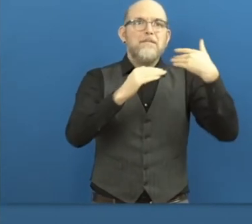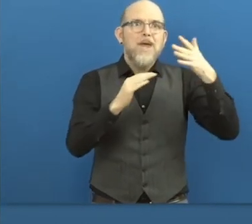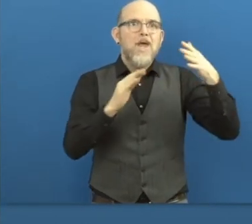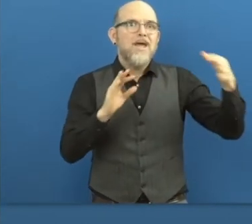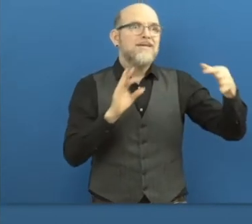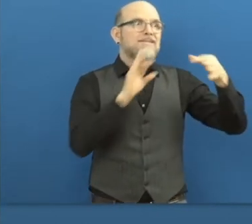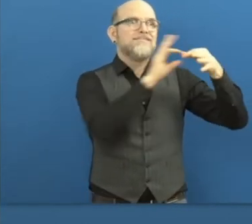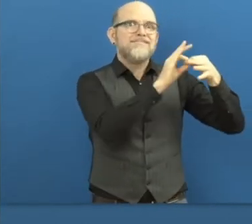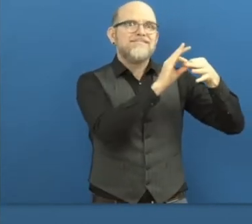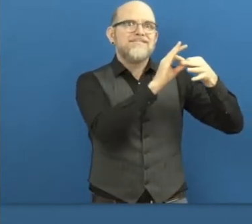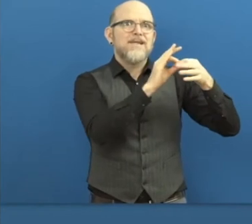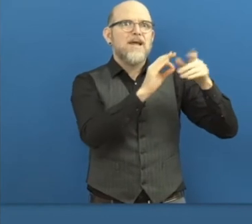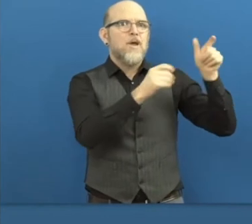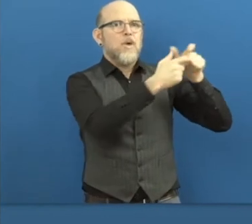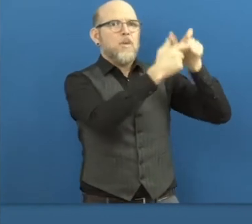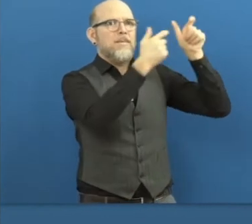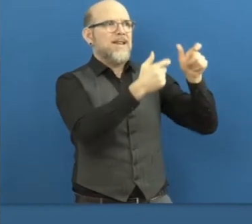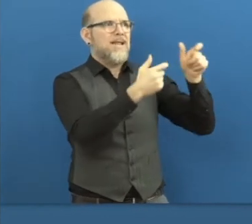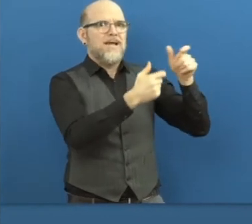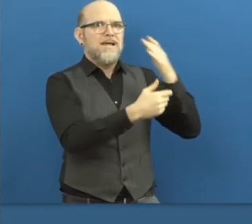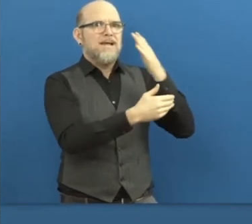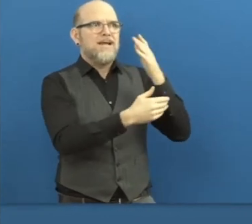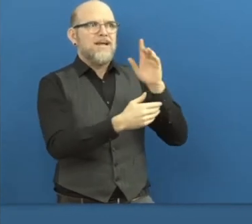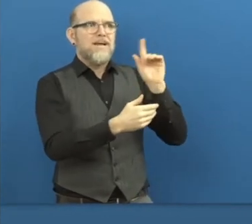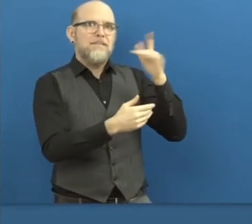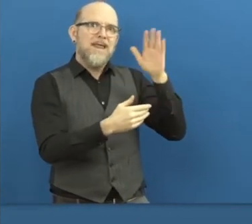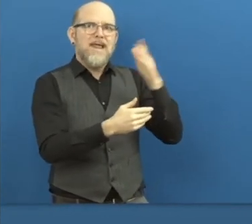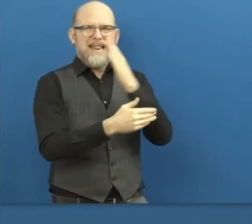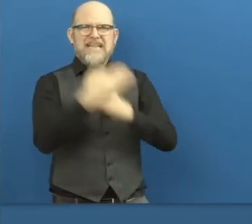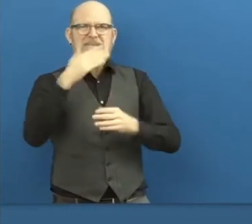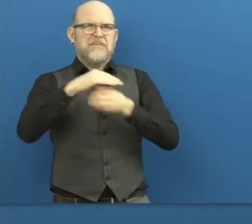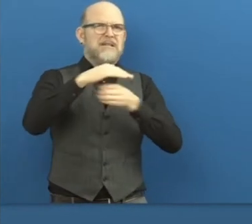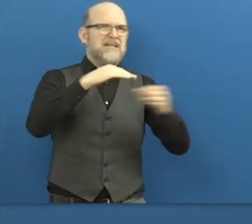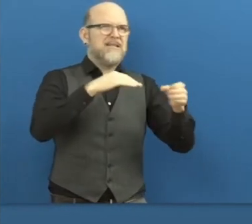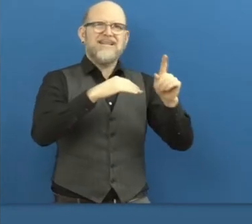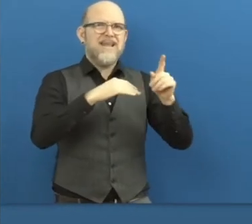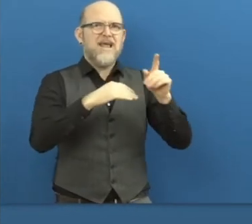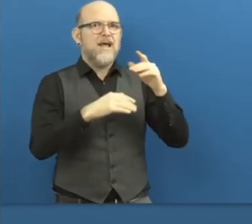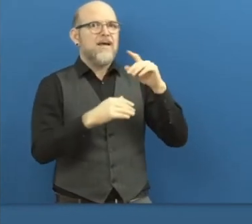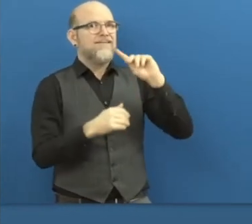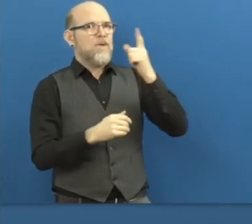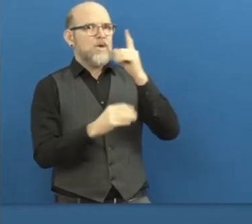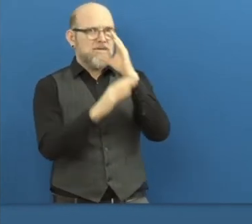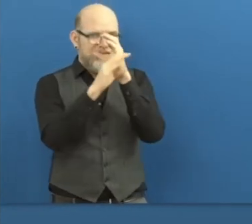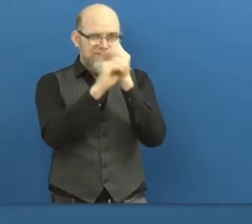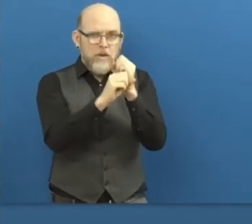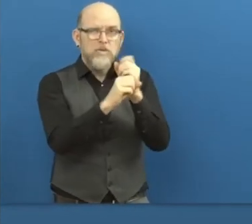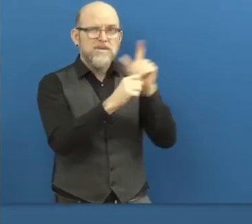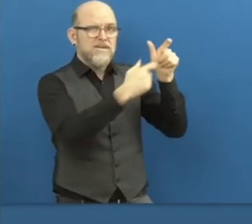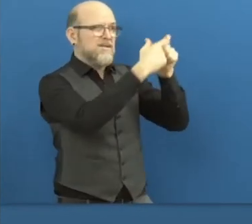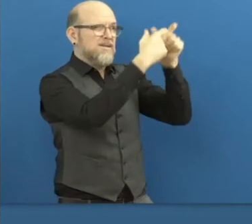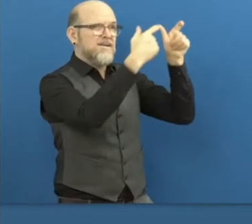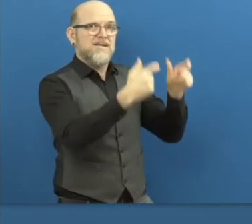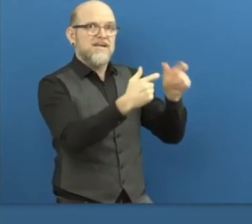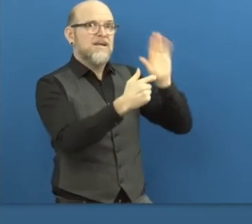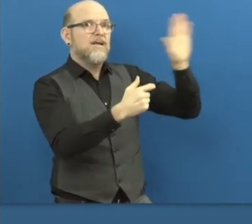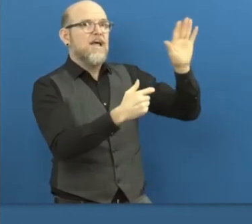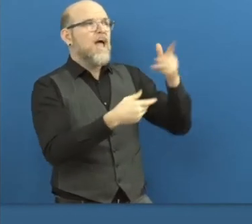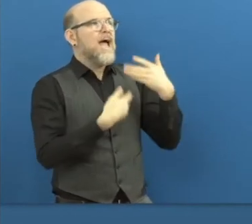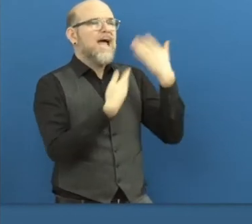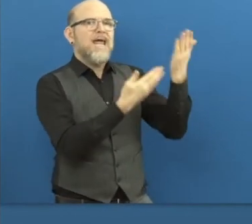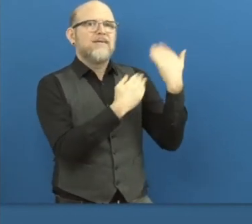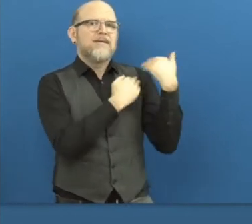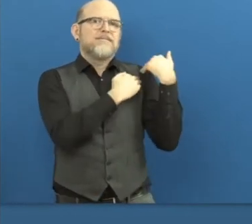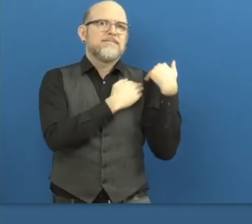So what we have developed and what our focus is first is we want to convince companies that it's worth a